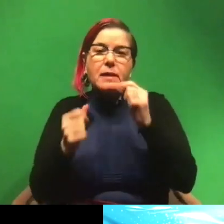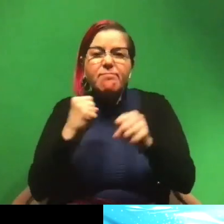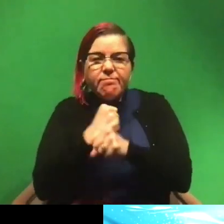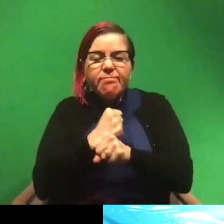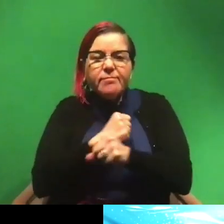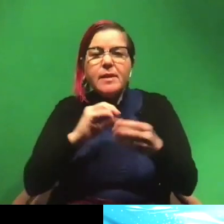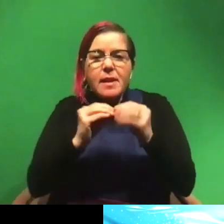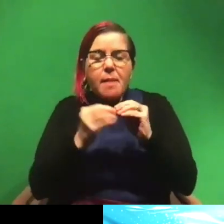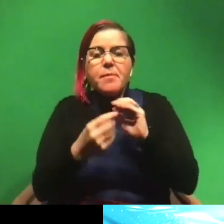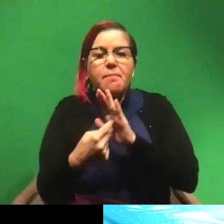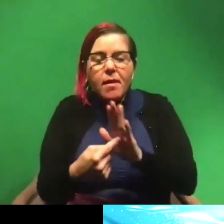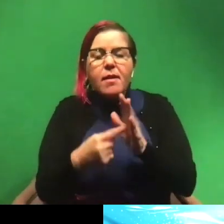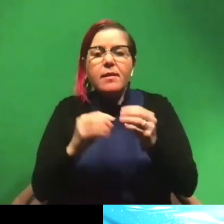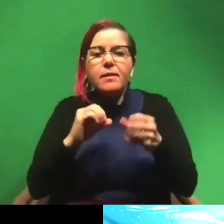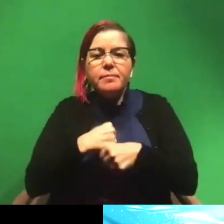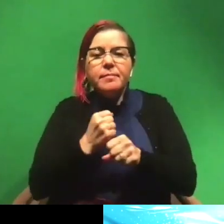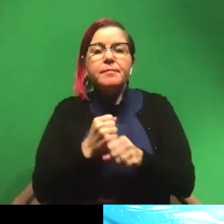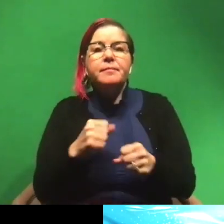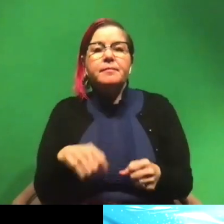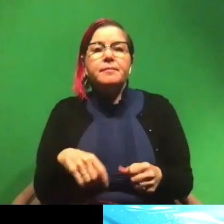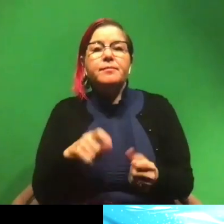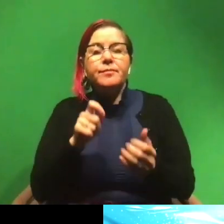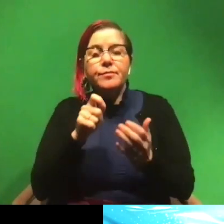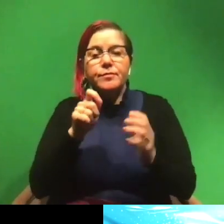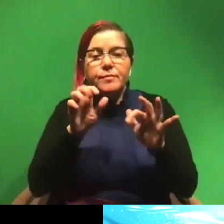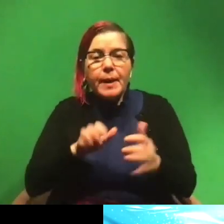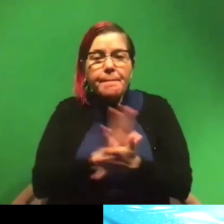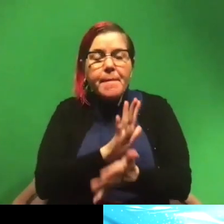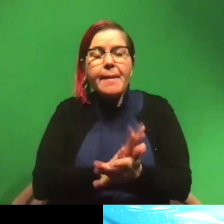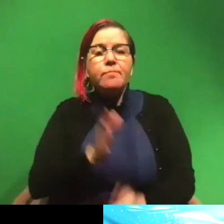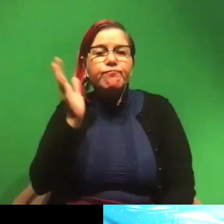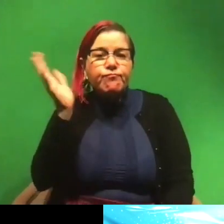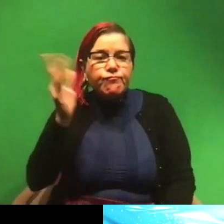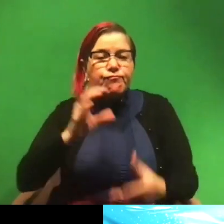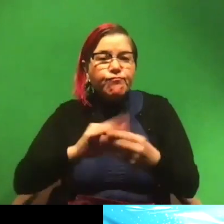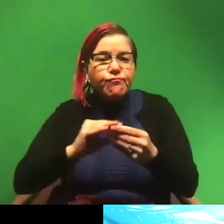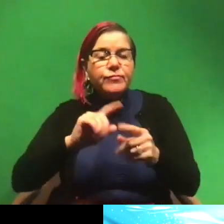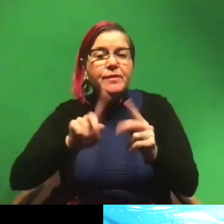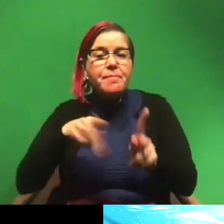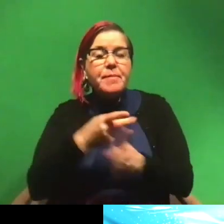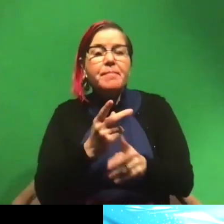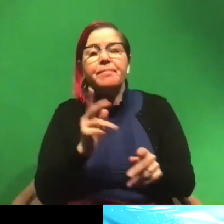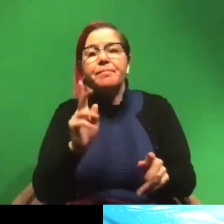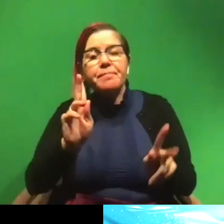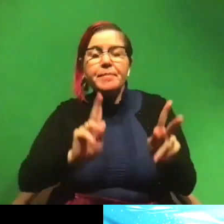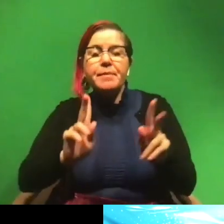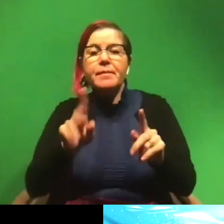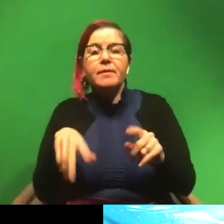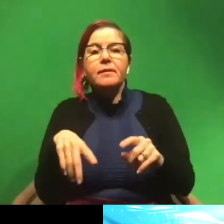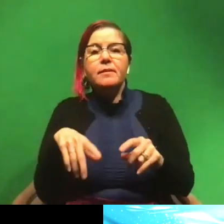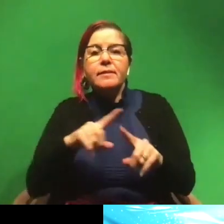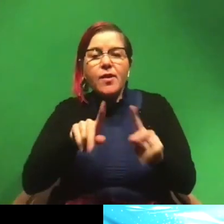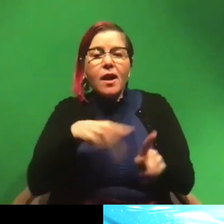and modeling. And I get to write papers, I get to talk to a lot of people about how great sharks and sawfish are and